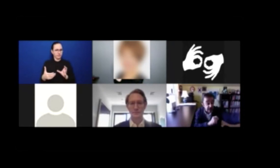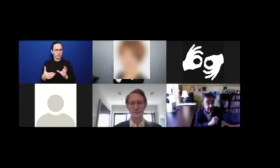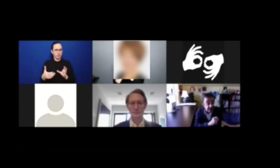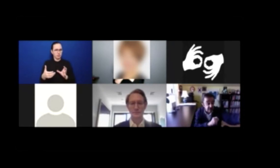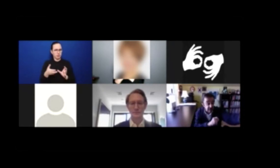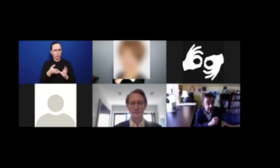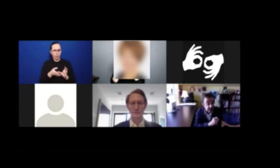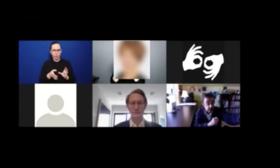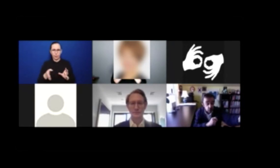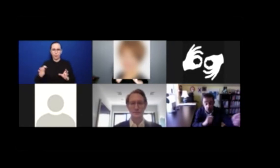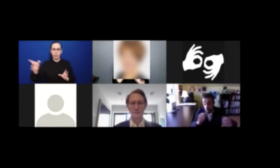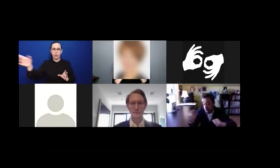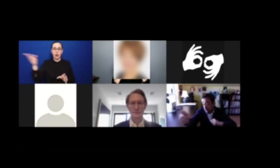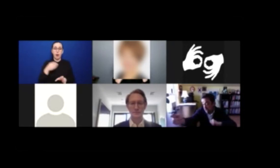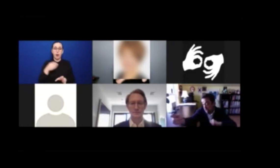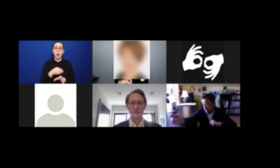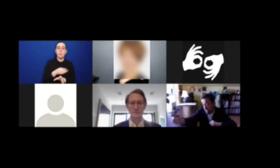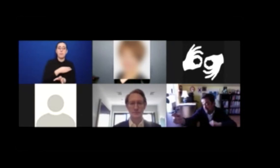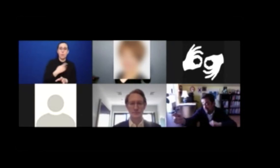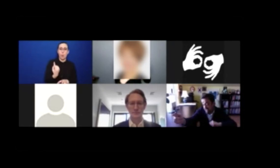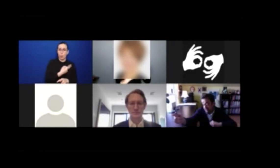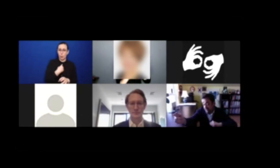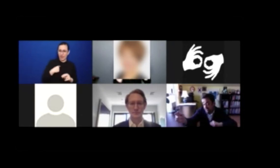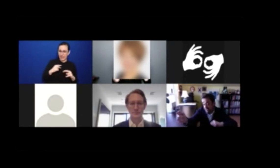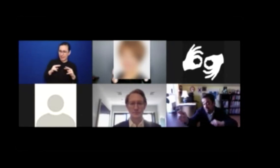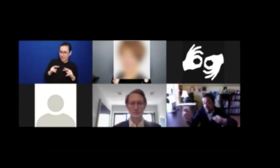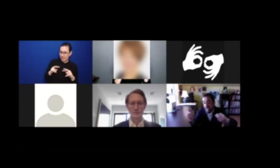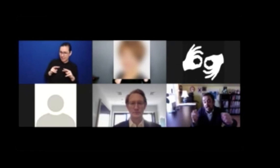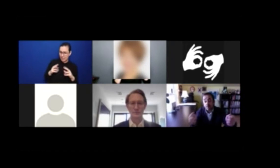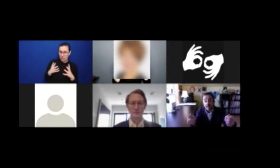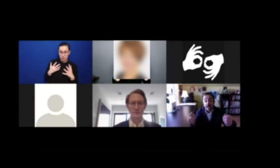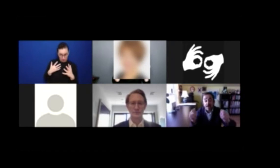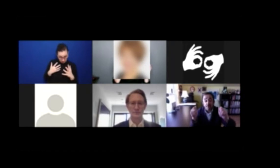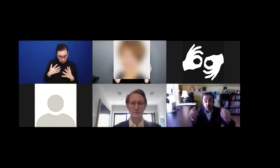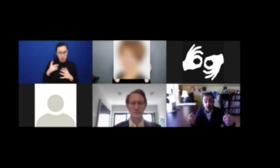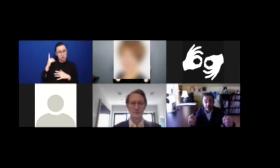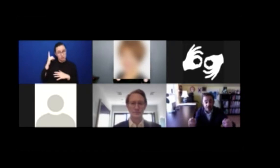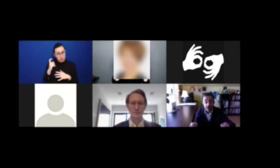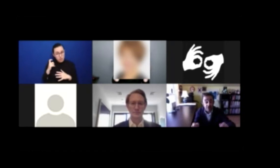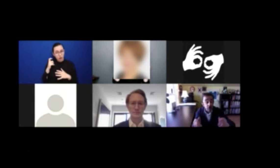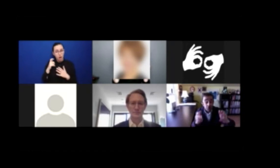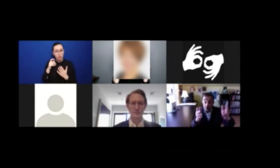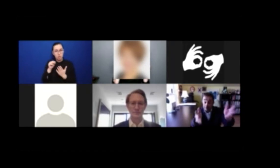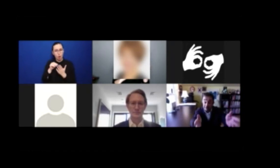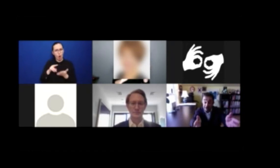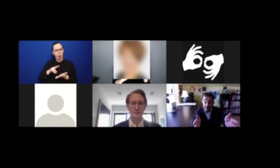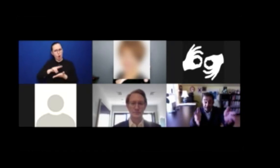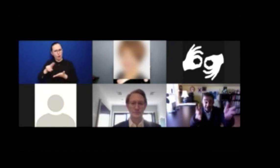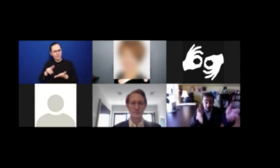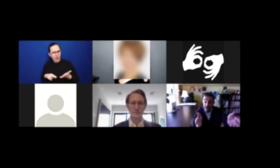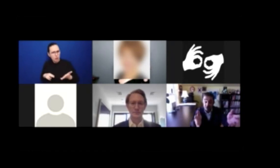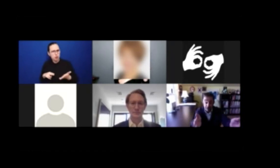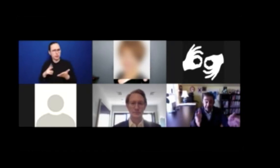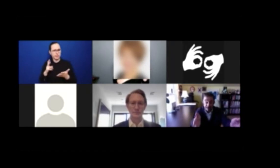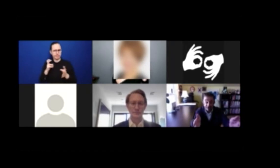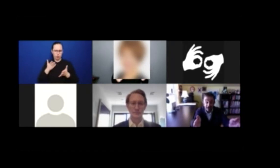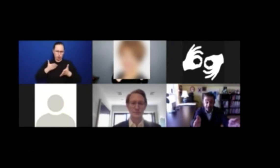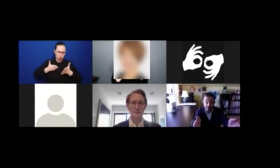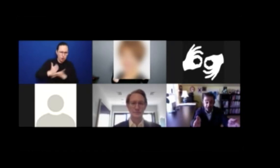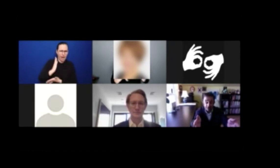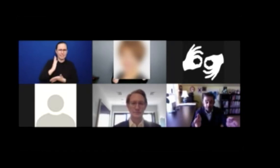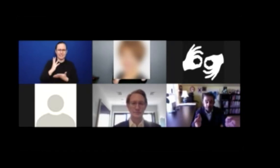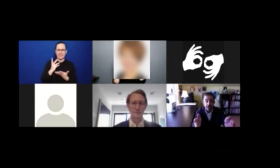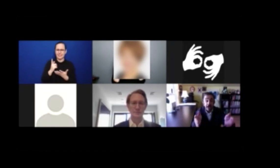we're going to have a convention or we're not going to have a convention, it became a question of, well, we've got this great draft